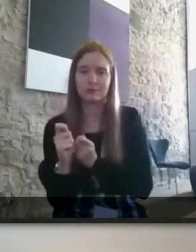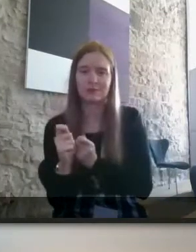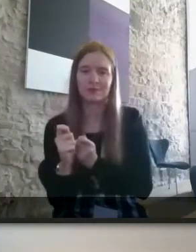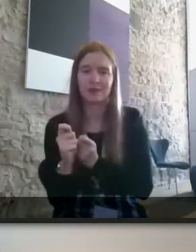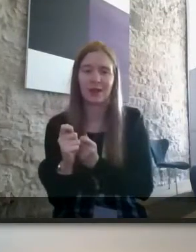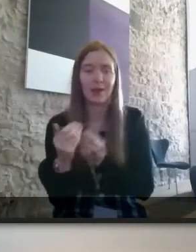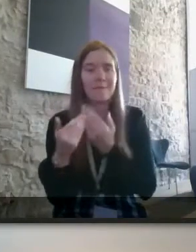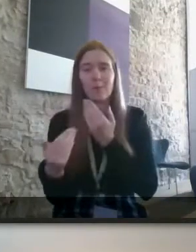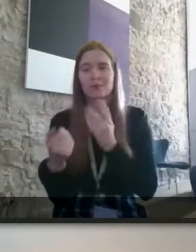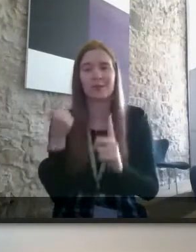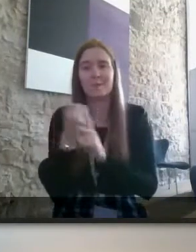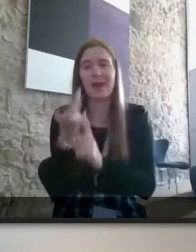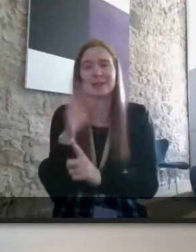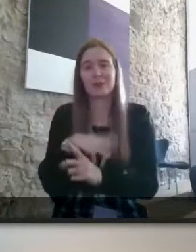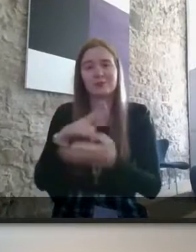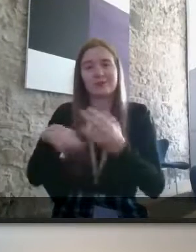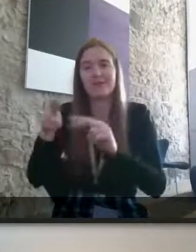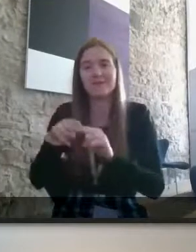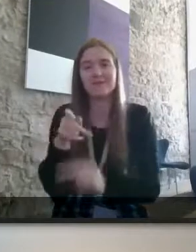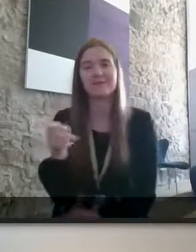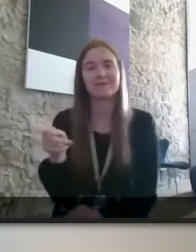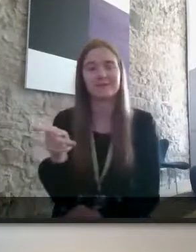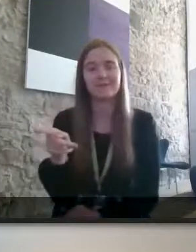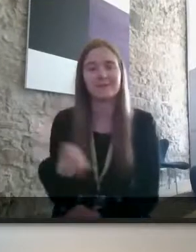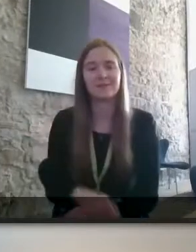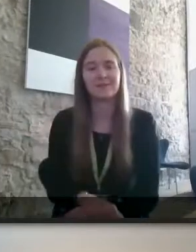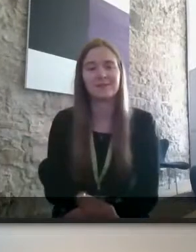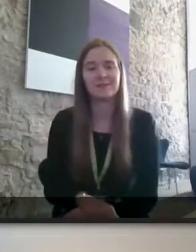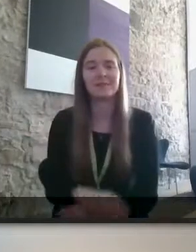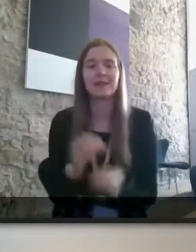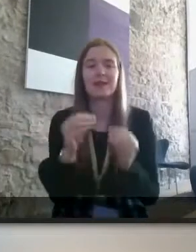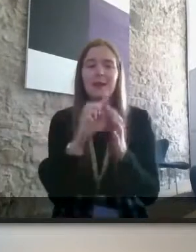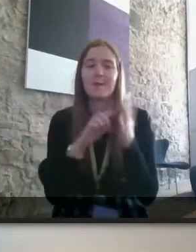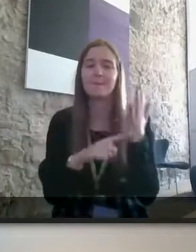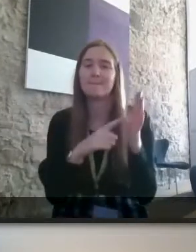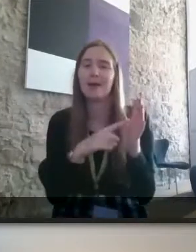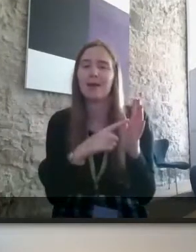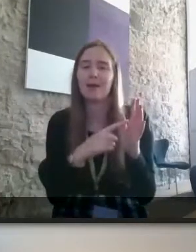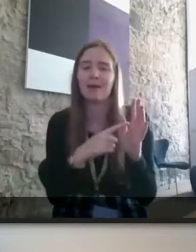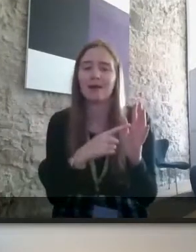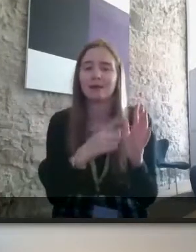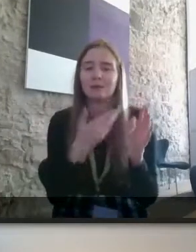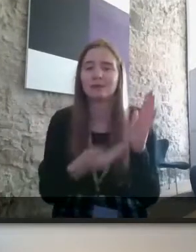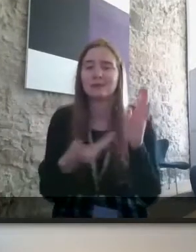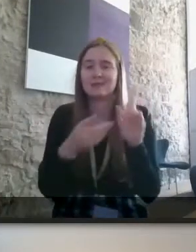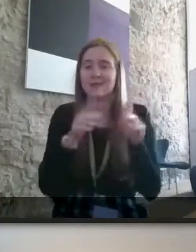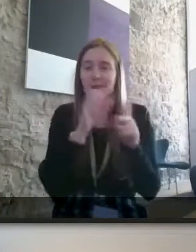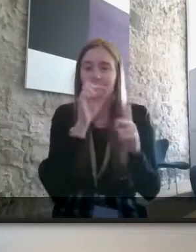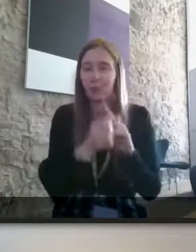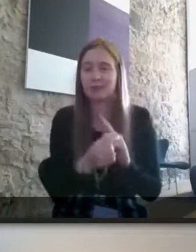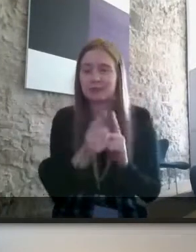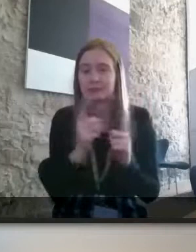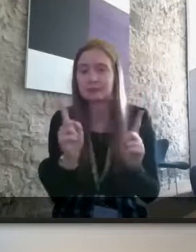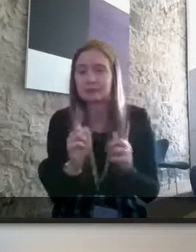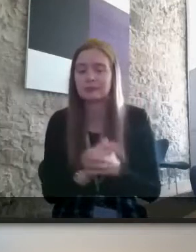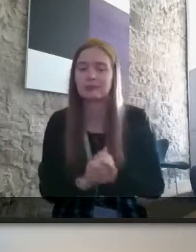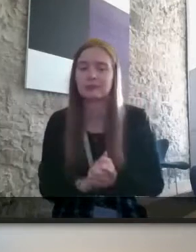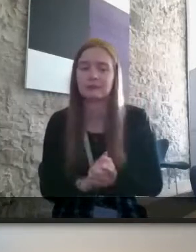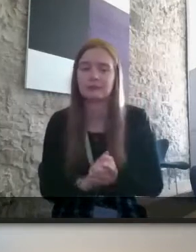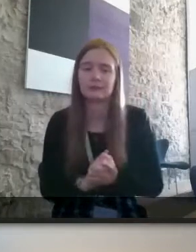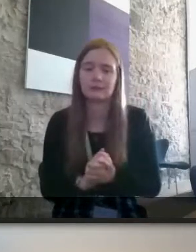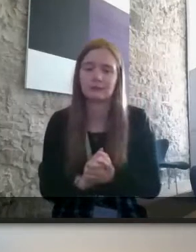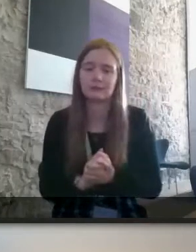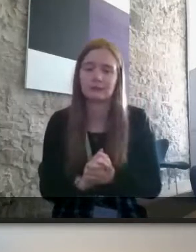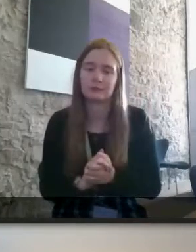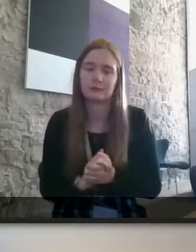get the most impact thank you for that and i think bella i'll bring yourself in just on the same point um yeah i